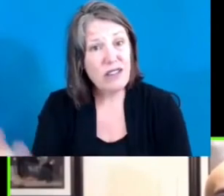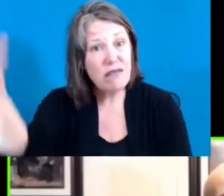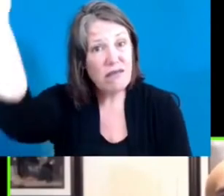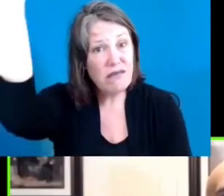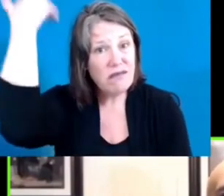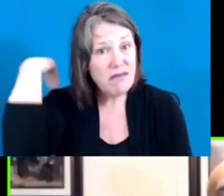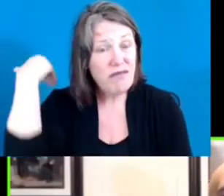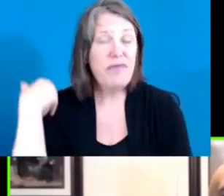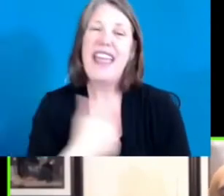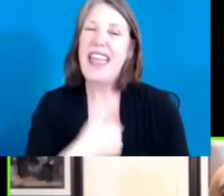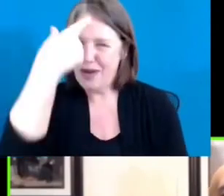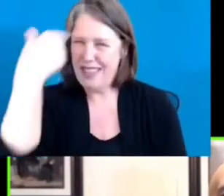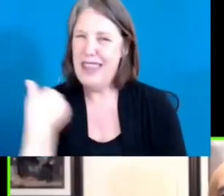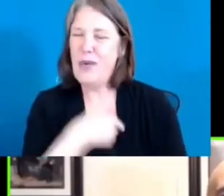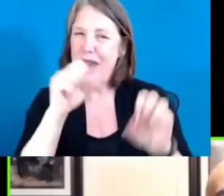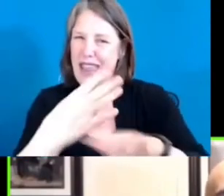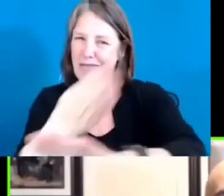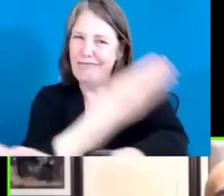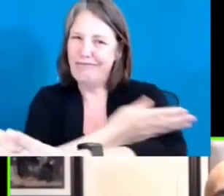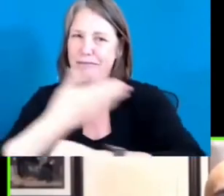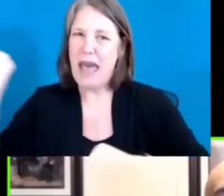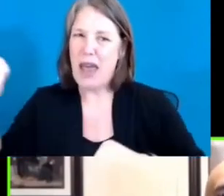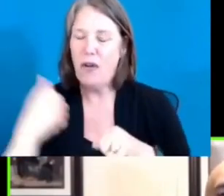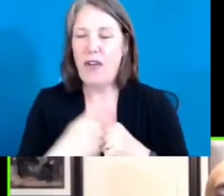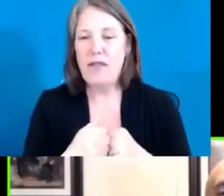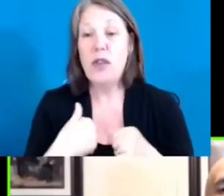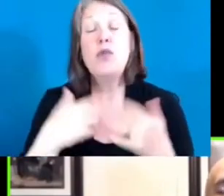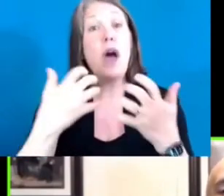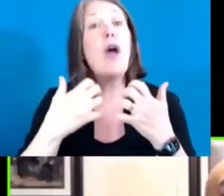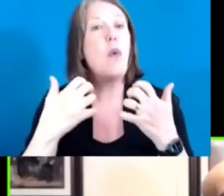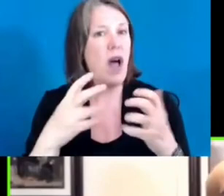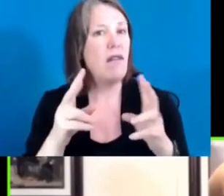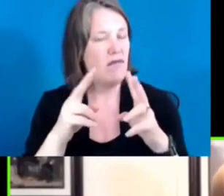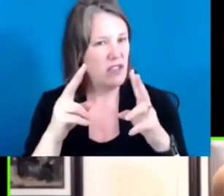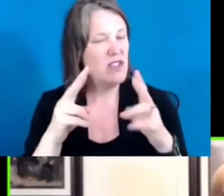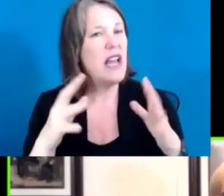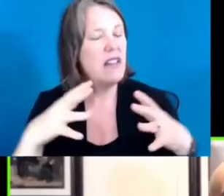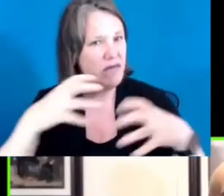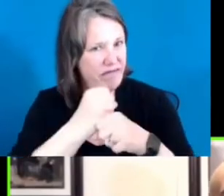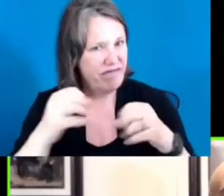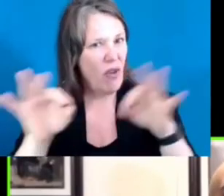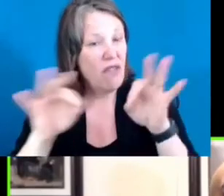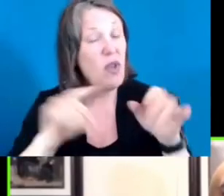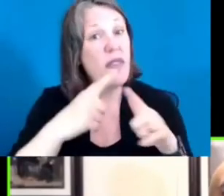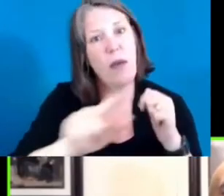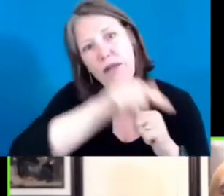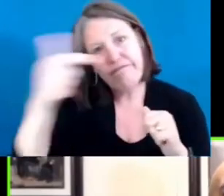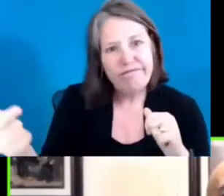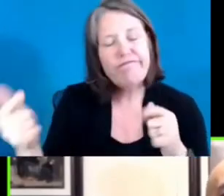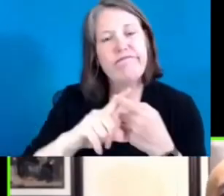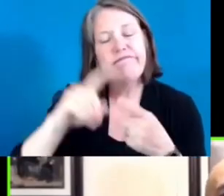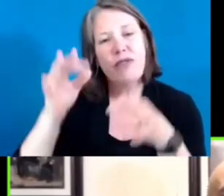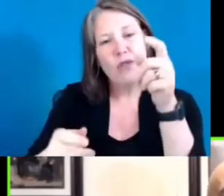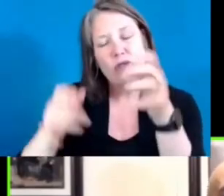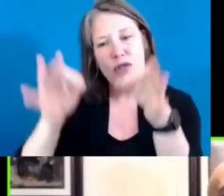level overview of what our proposal is, then I'm going to turn it over to Justice Page. We want to update the Minnesota Constitution to create